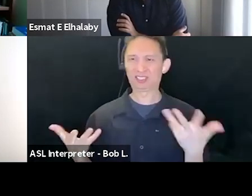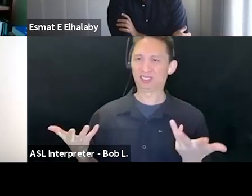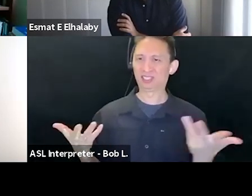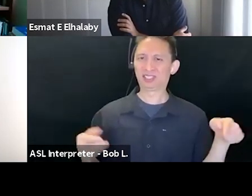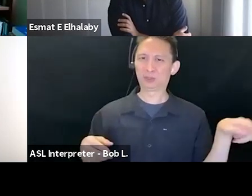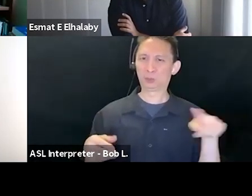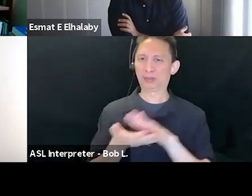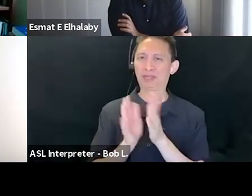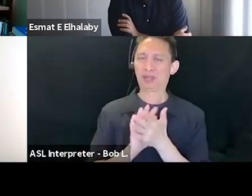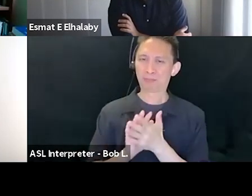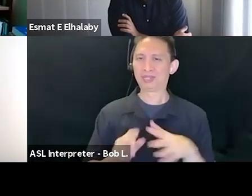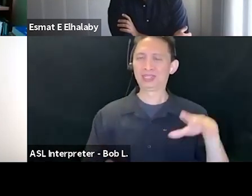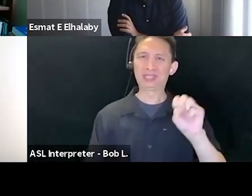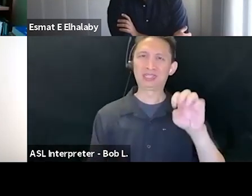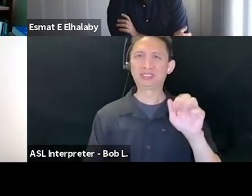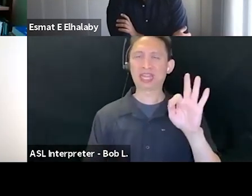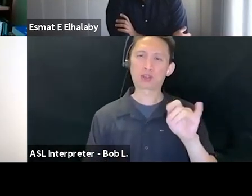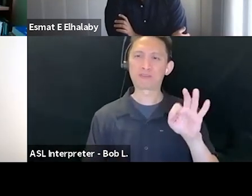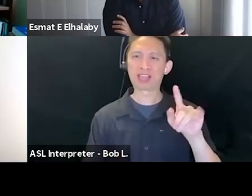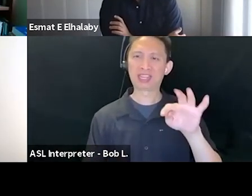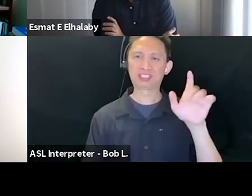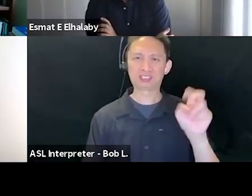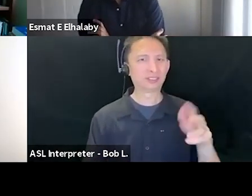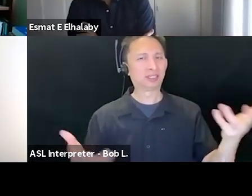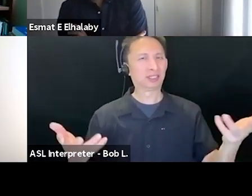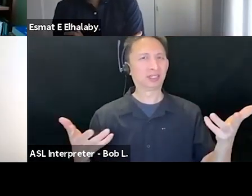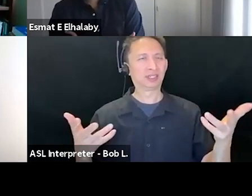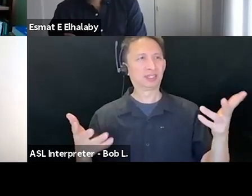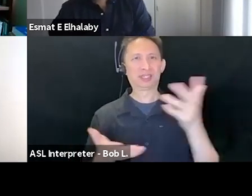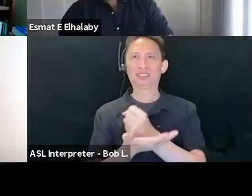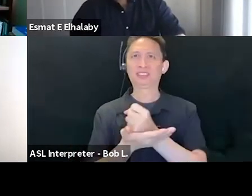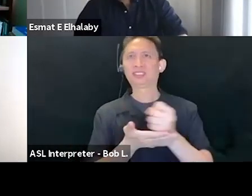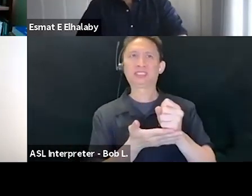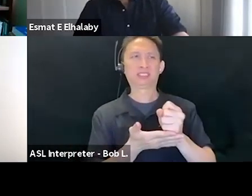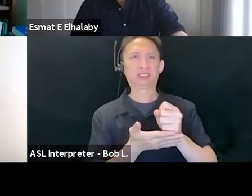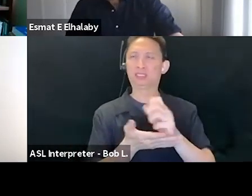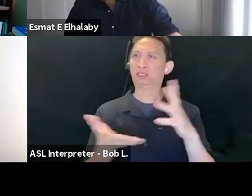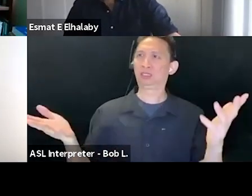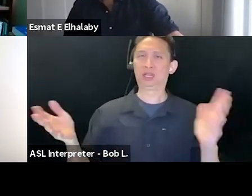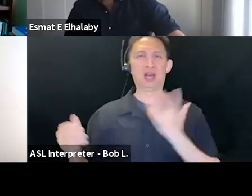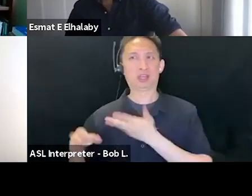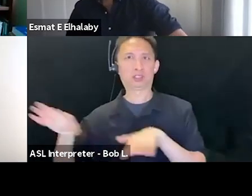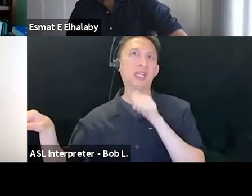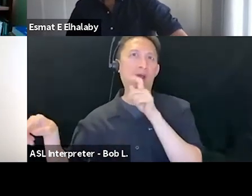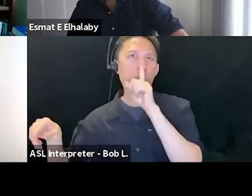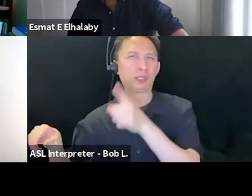uh, politics is hard at work when Palestinians do not count. Our children are no children,